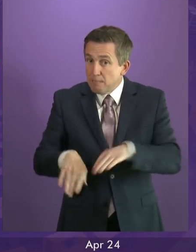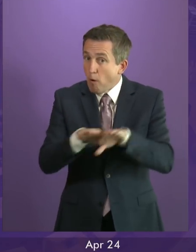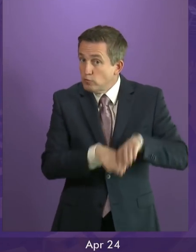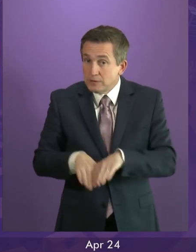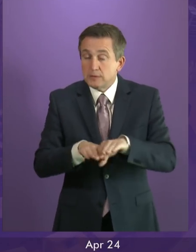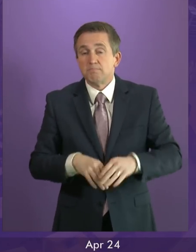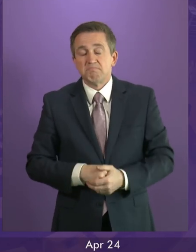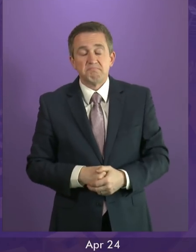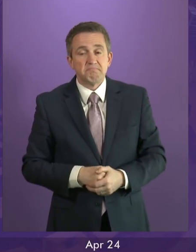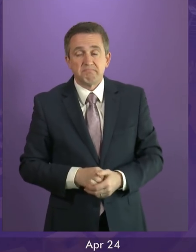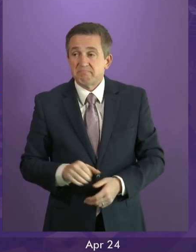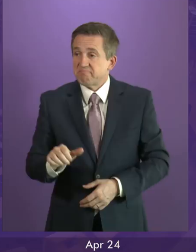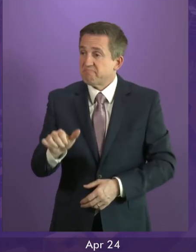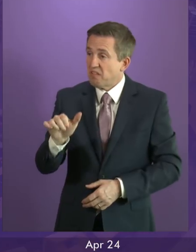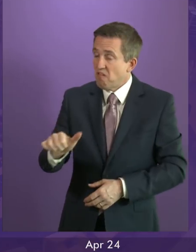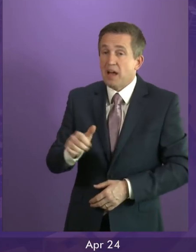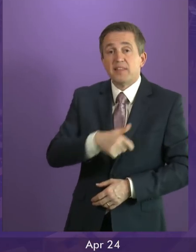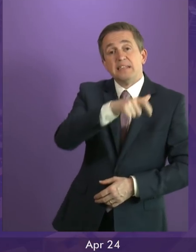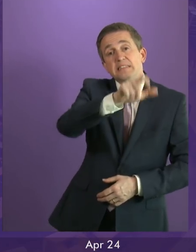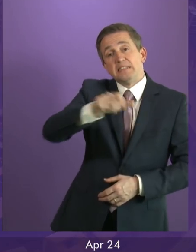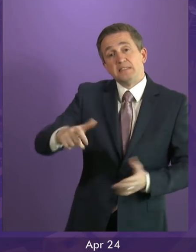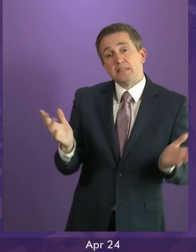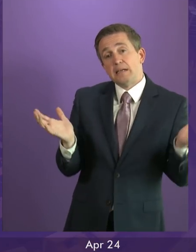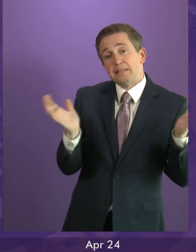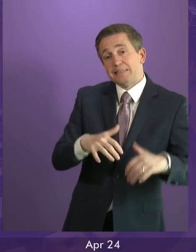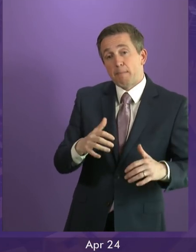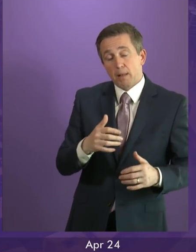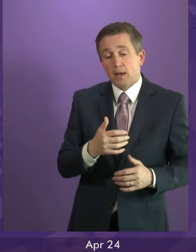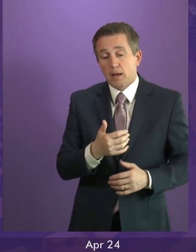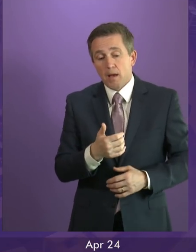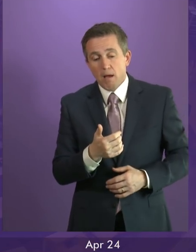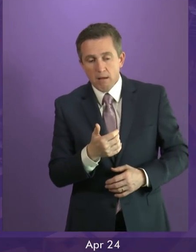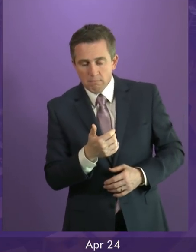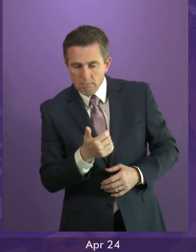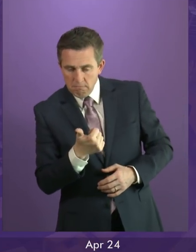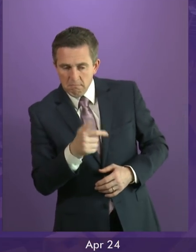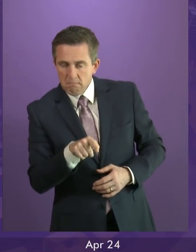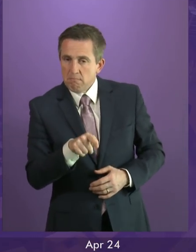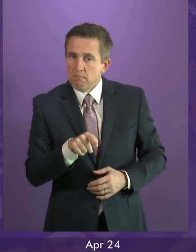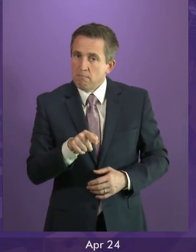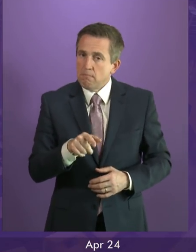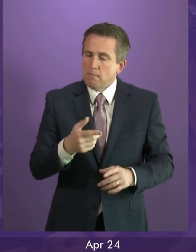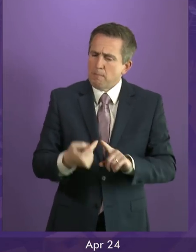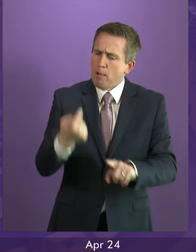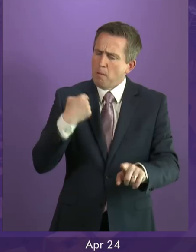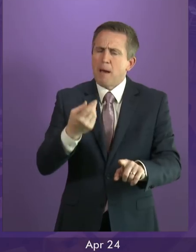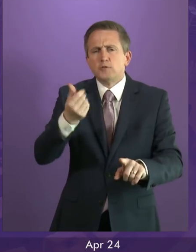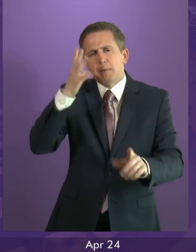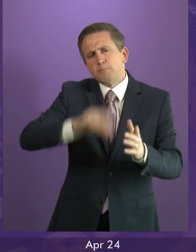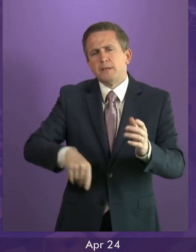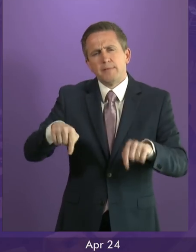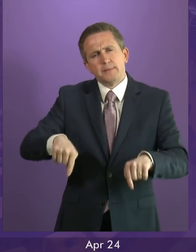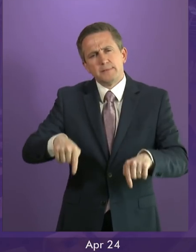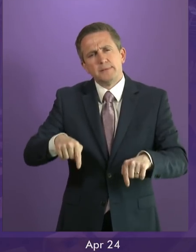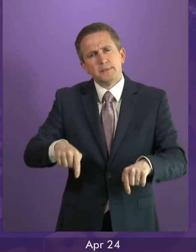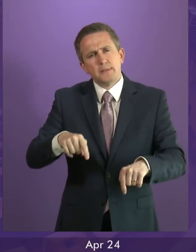The Prime Minister, do think the Citizens Assembly model. I mean, we don't have, it's not the case that we have no experience of it in Scotland. If we look at the